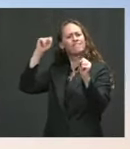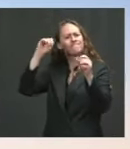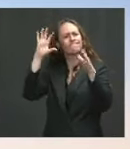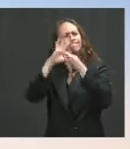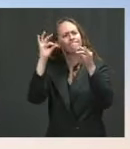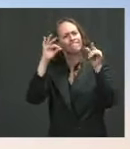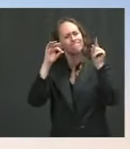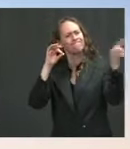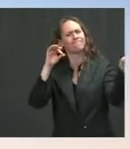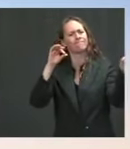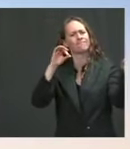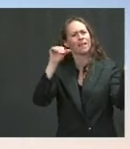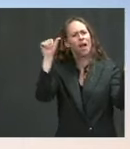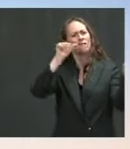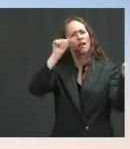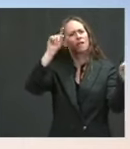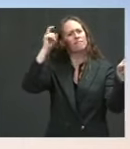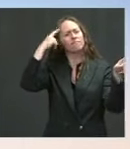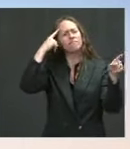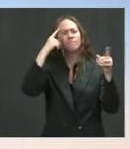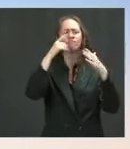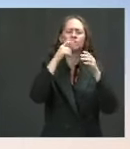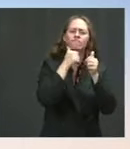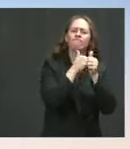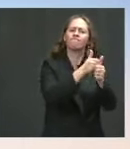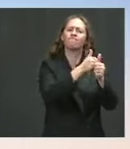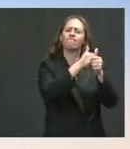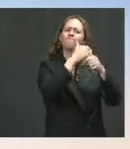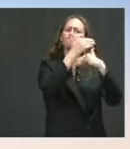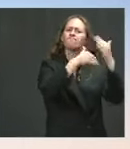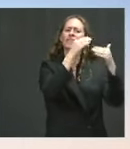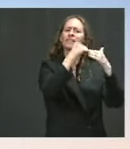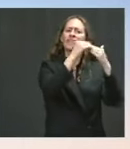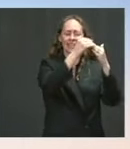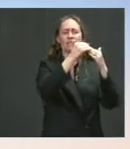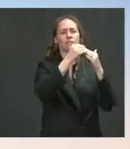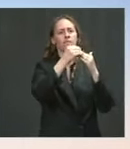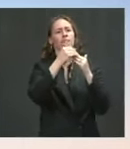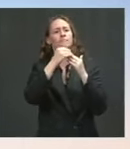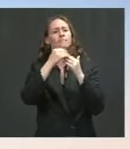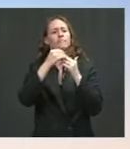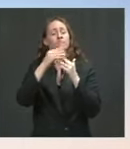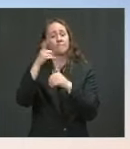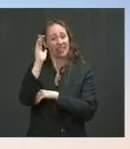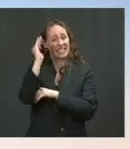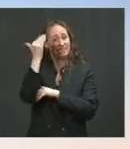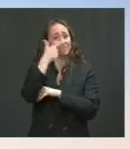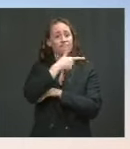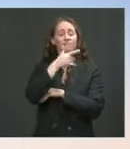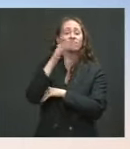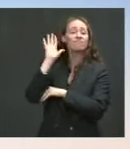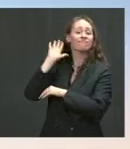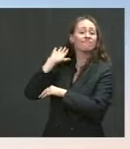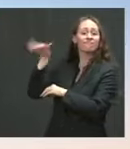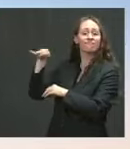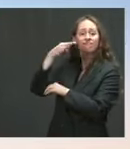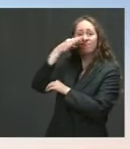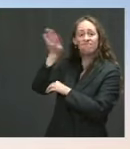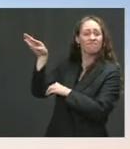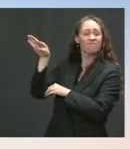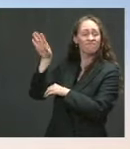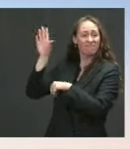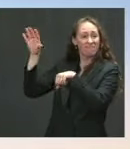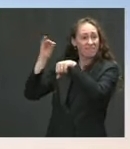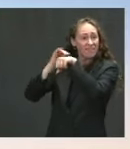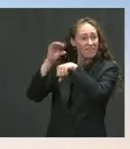this advice was flatly refused. Does the President feel he had a willing partner in President Ghani? Look, I would just say the President was